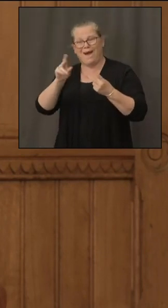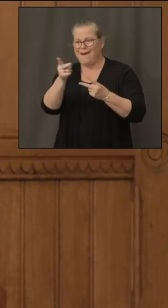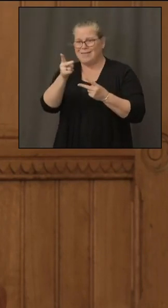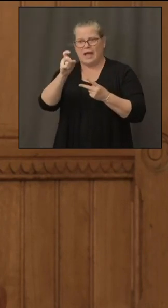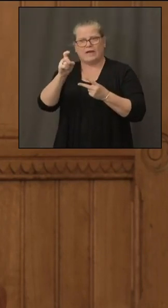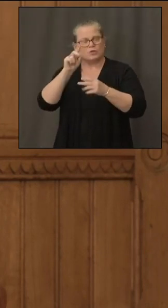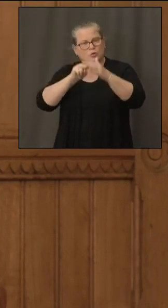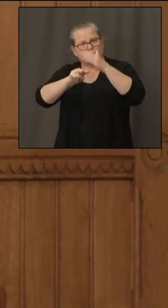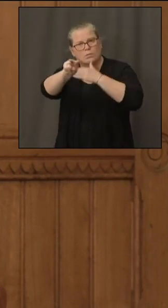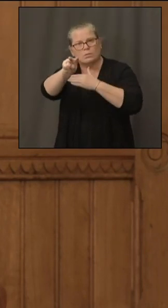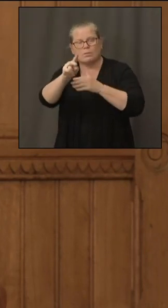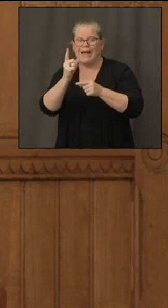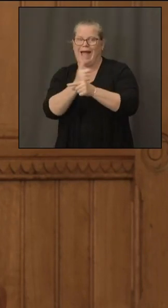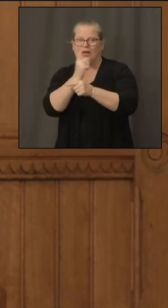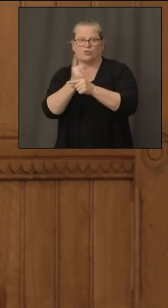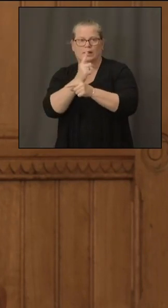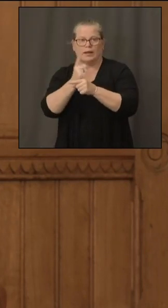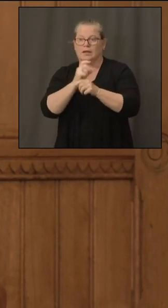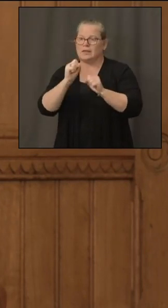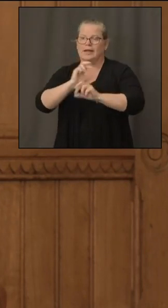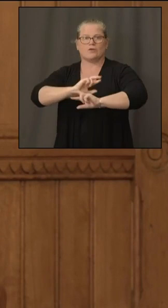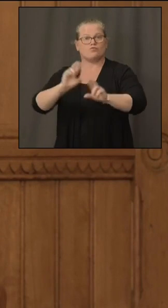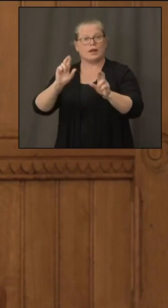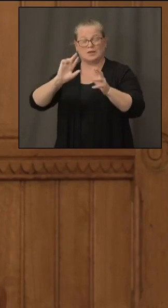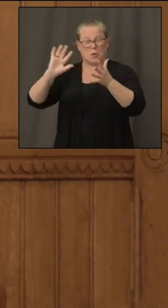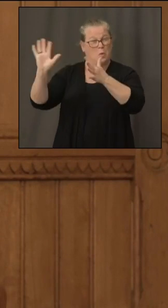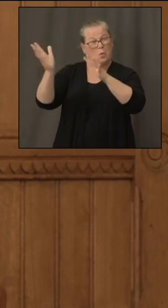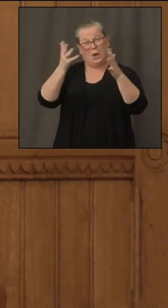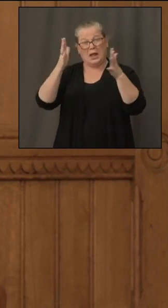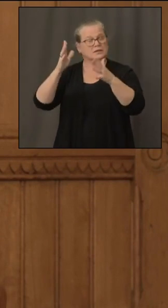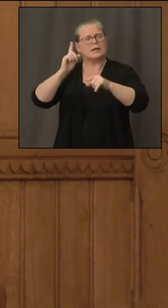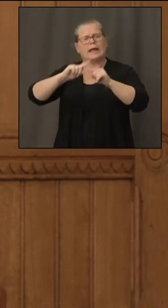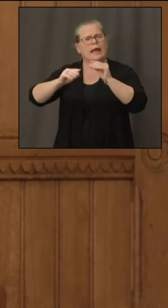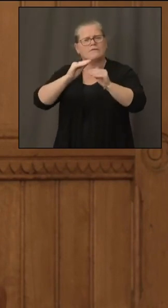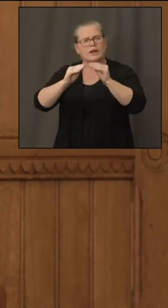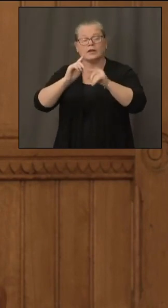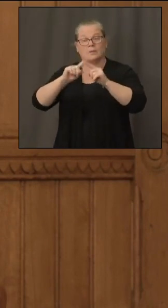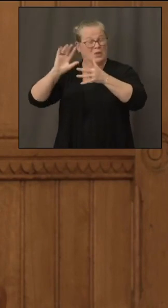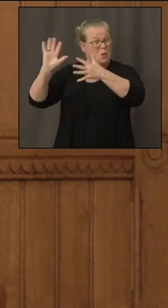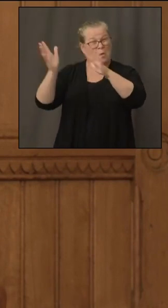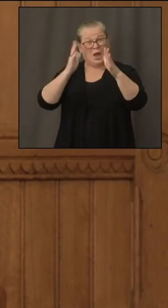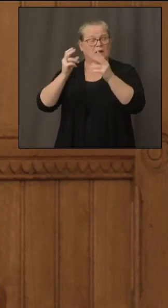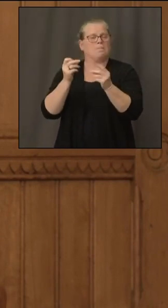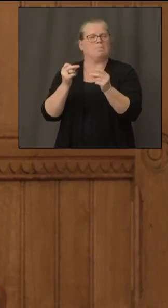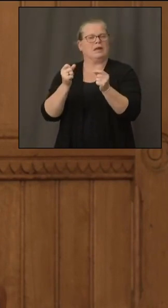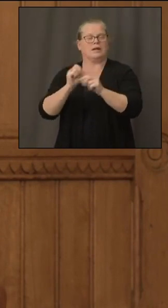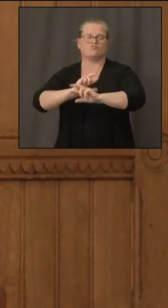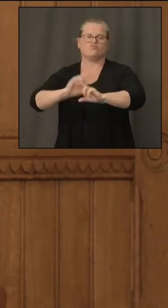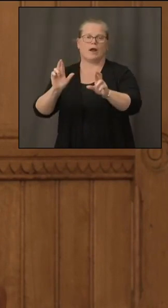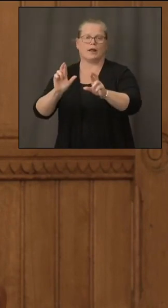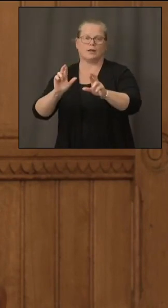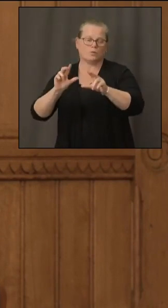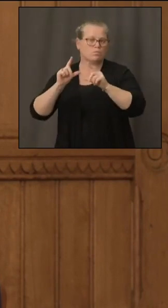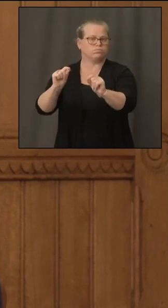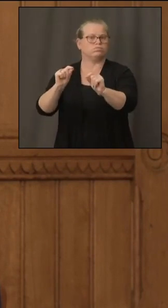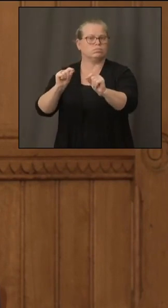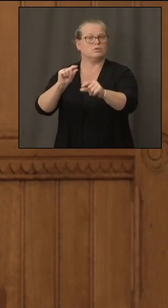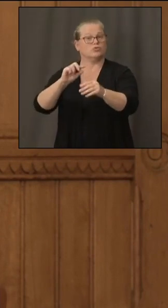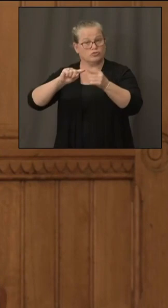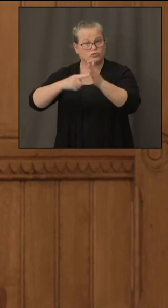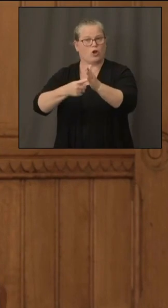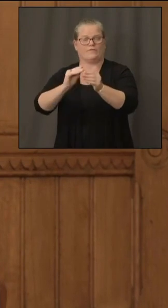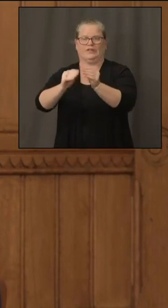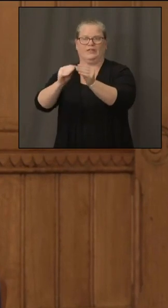running to start restoring power as soon as the winds die down and the storm passes then the utility needs to effectively and efficiently